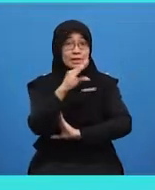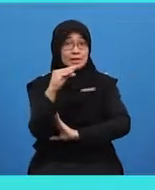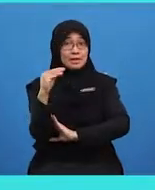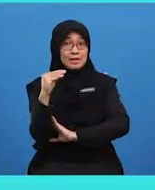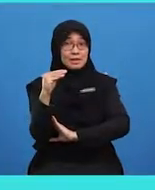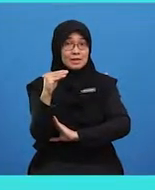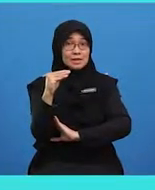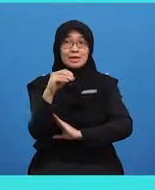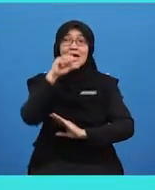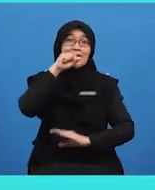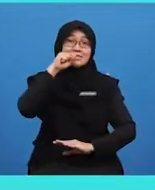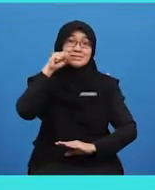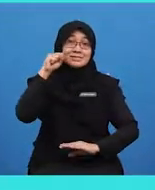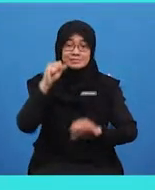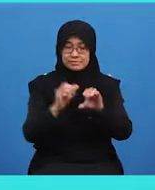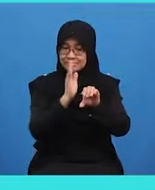carrot.